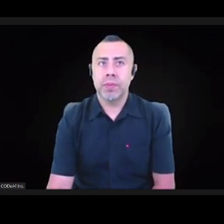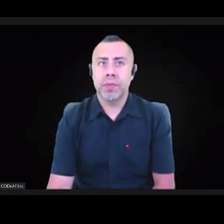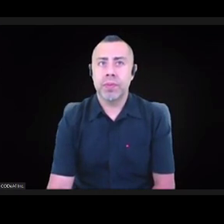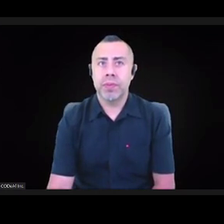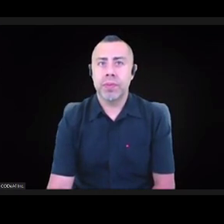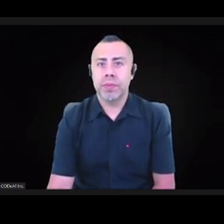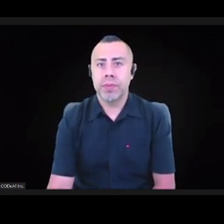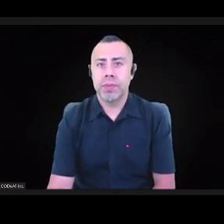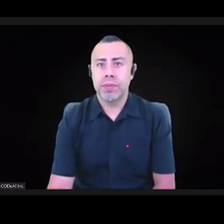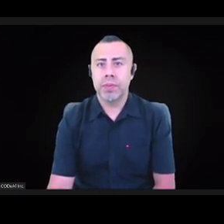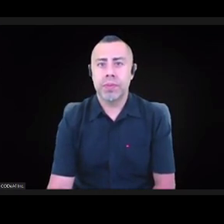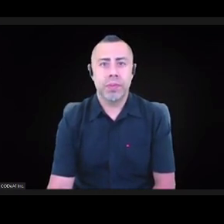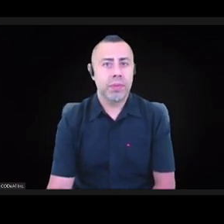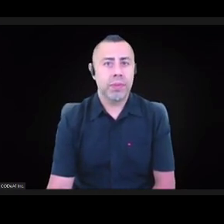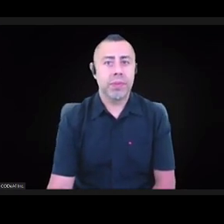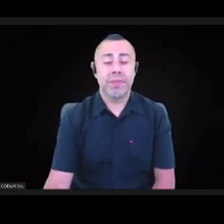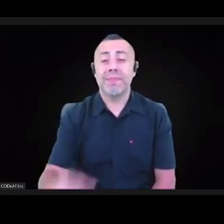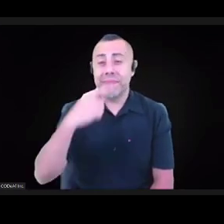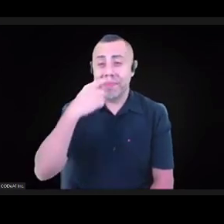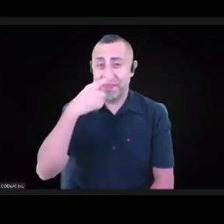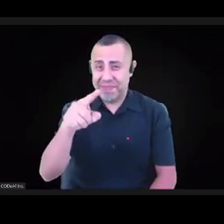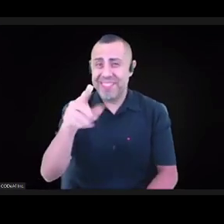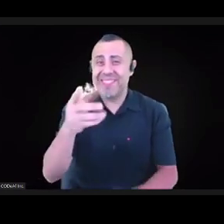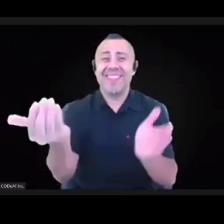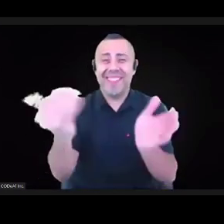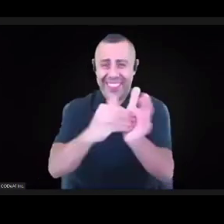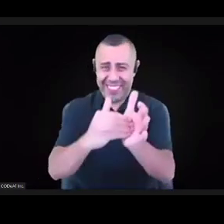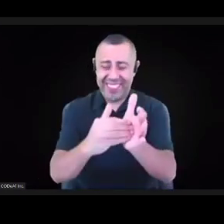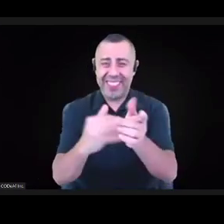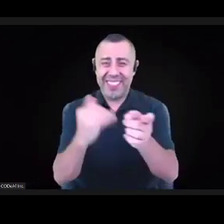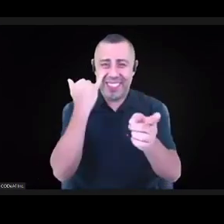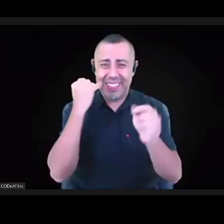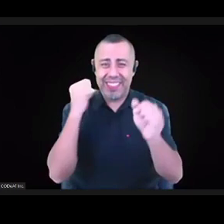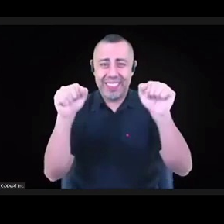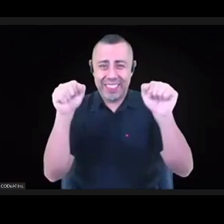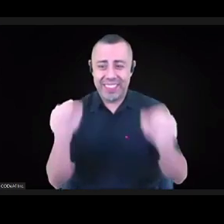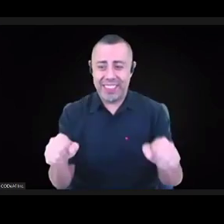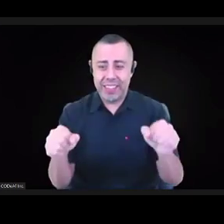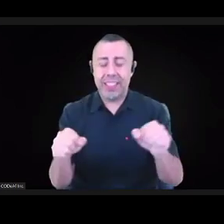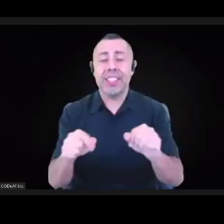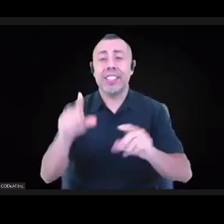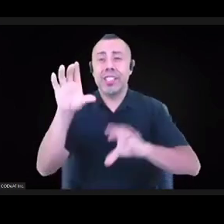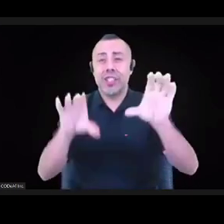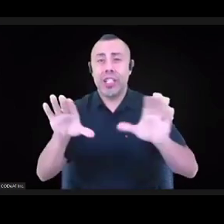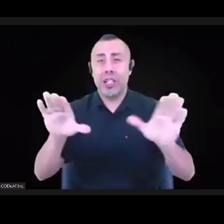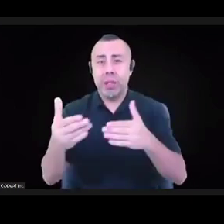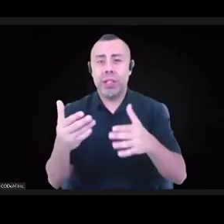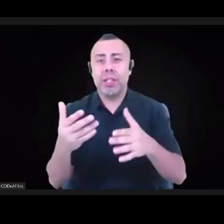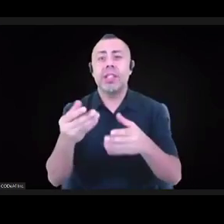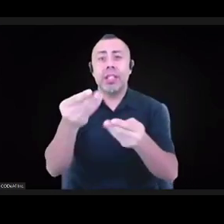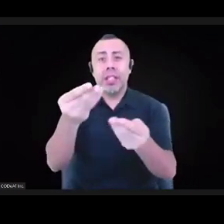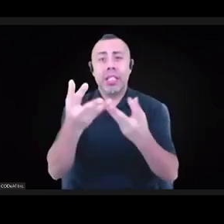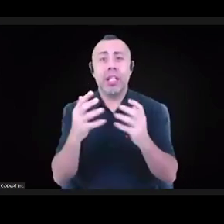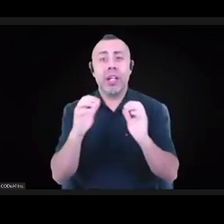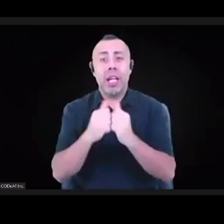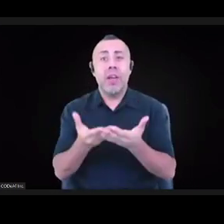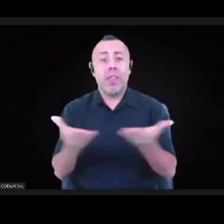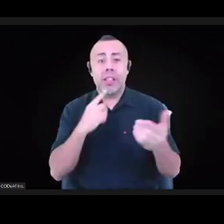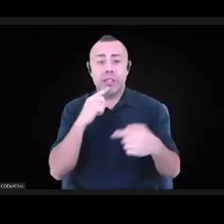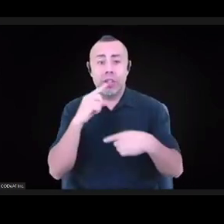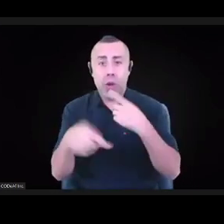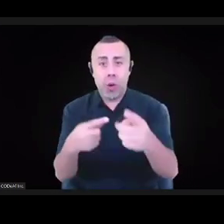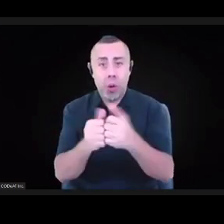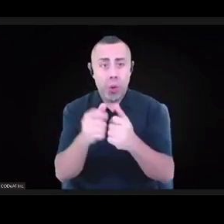If you can, again, in the chat, I'd invite folks to share how that's going with you, and Sherilyn, if you could